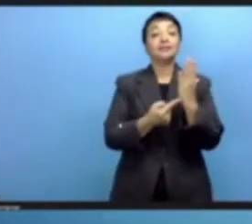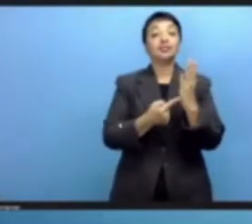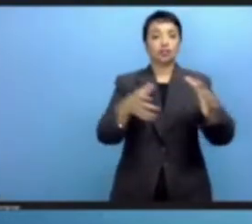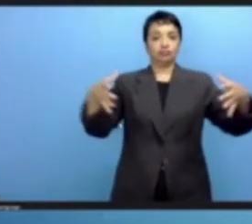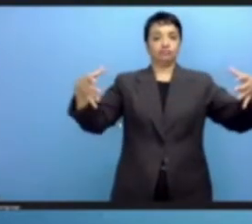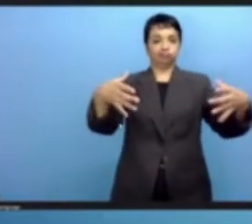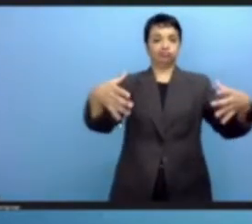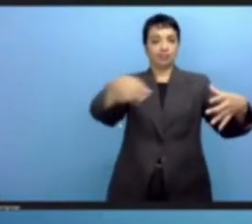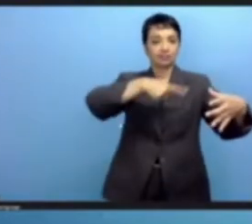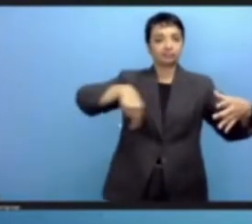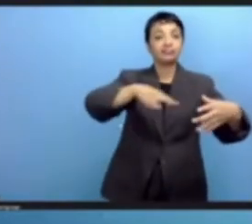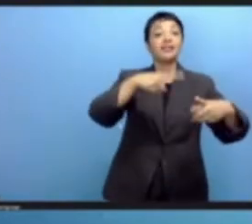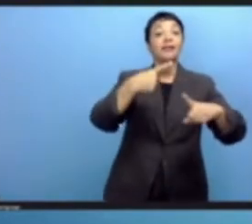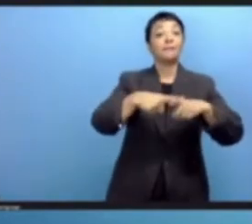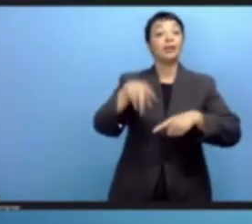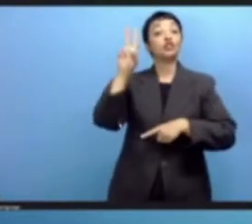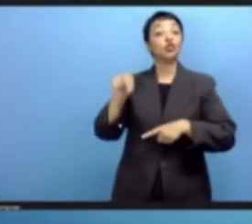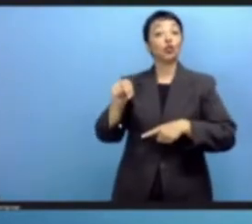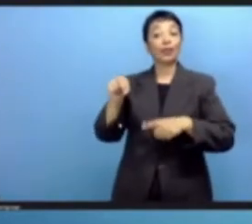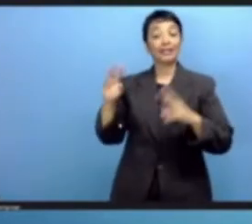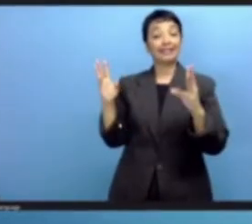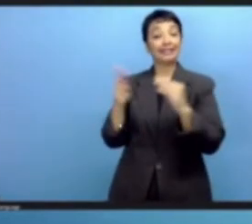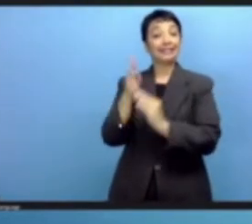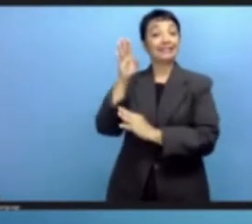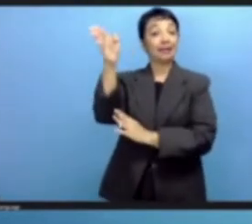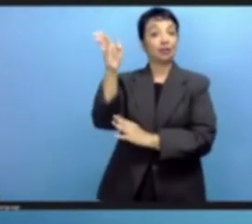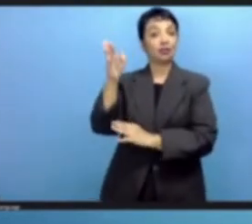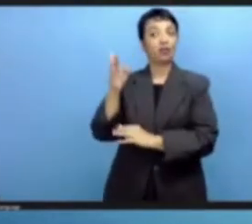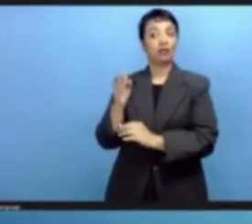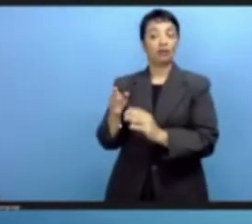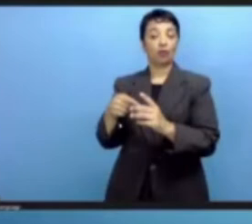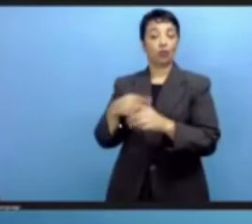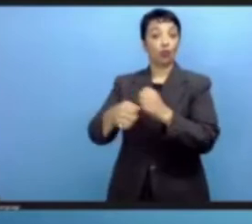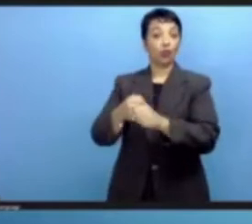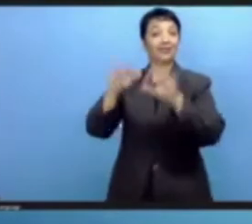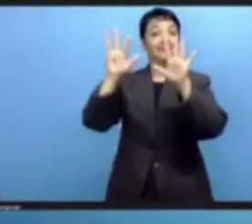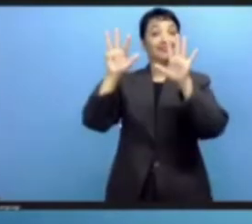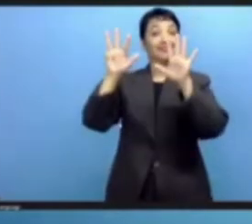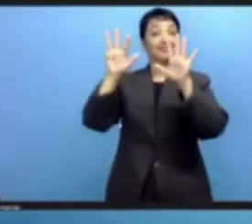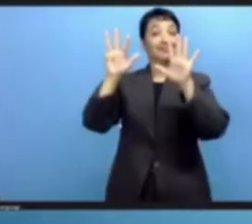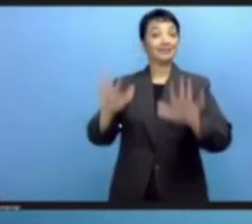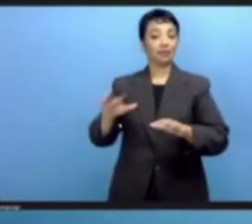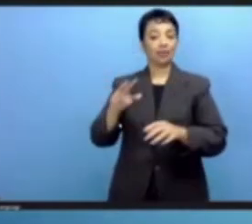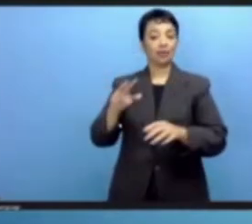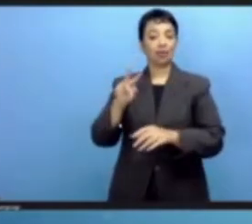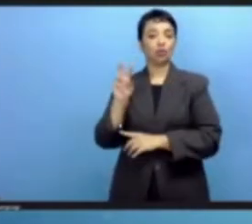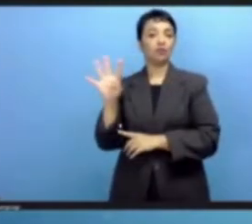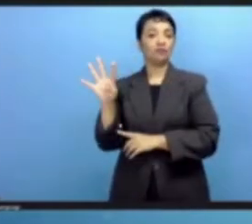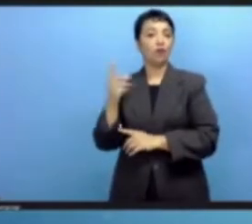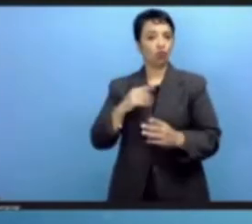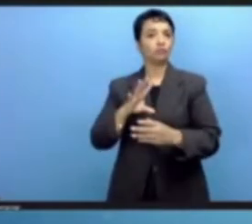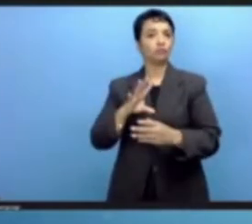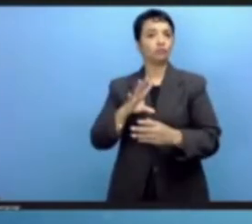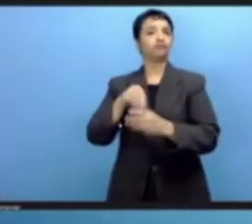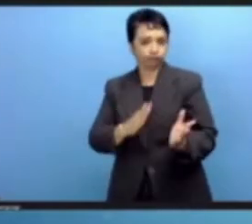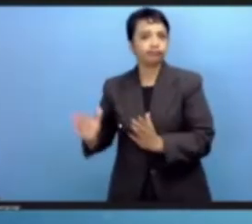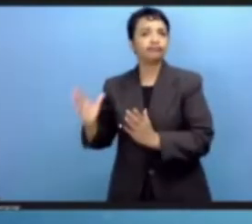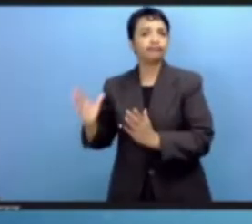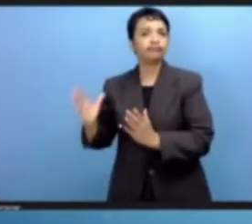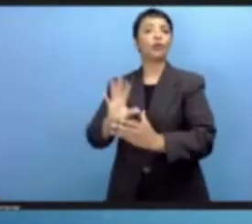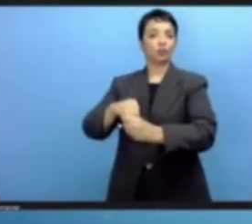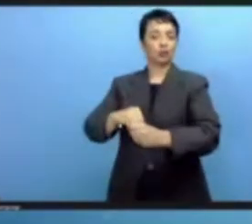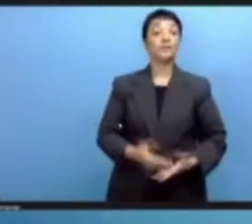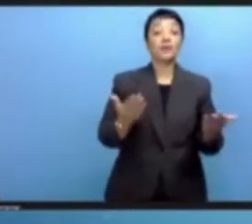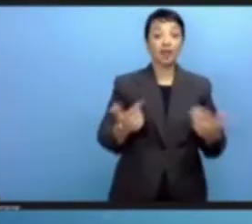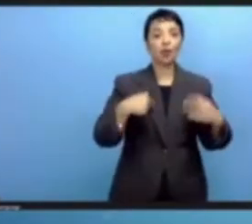the UN Summit for the future of September 2024. Let me hear a quote in closing the